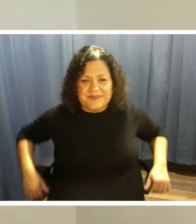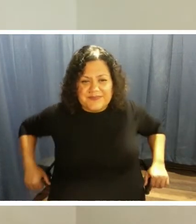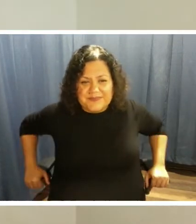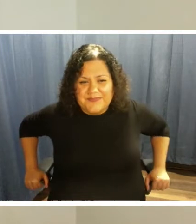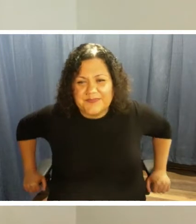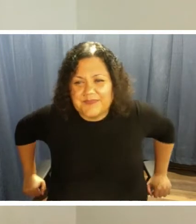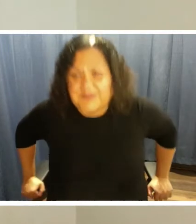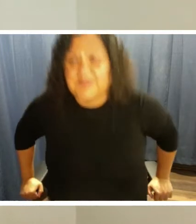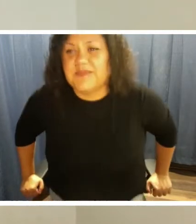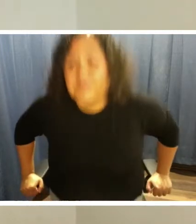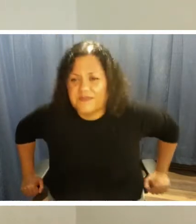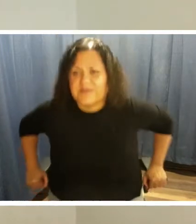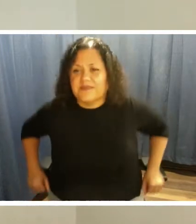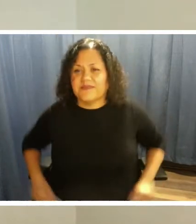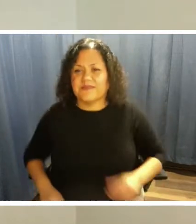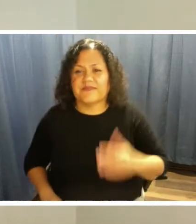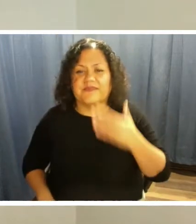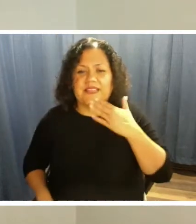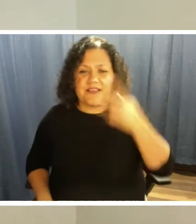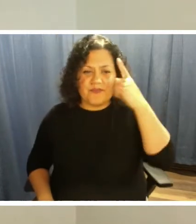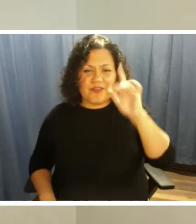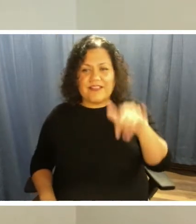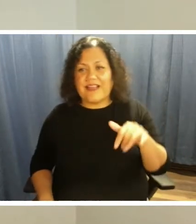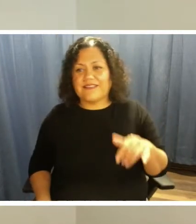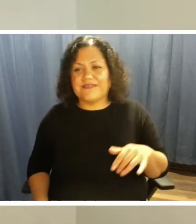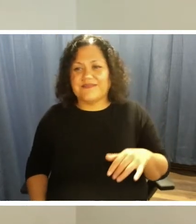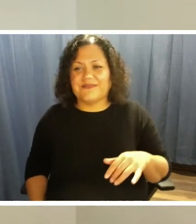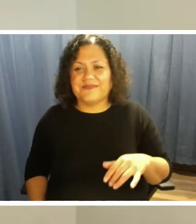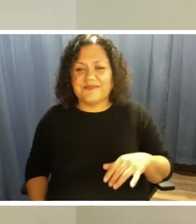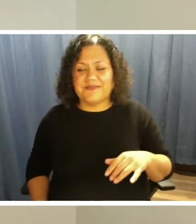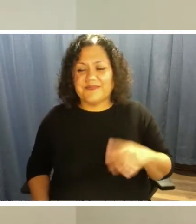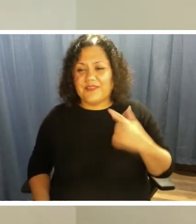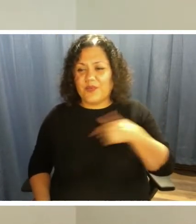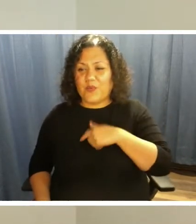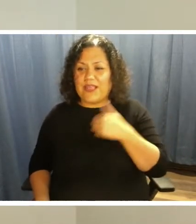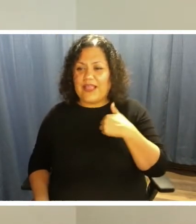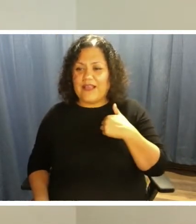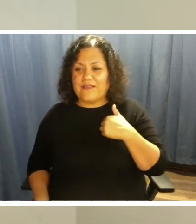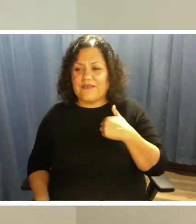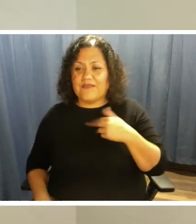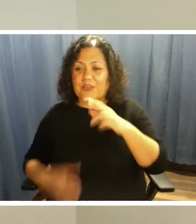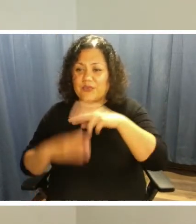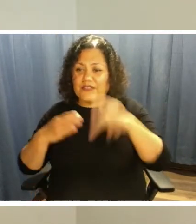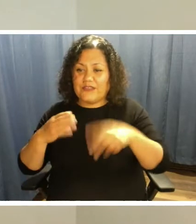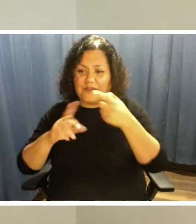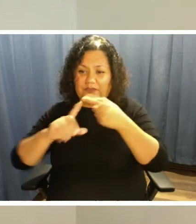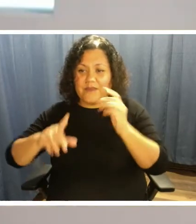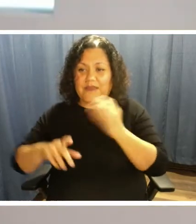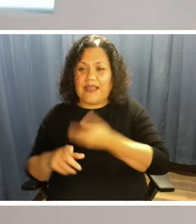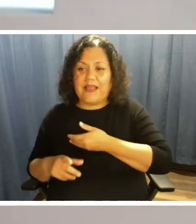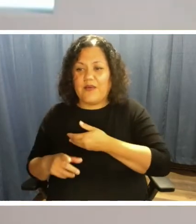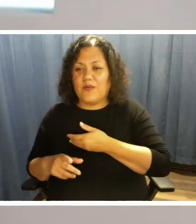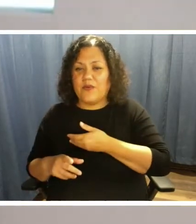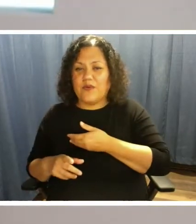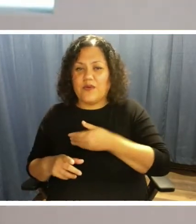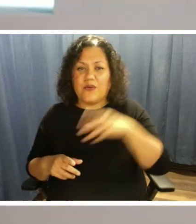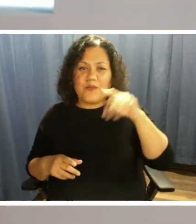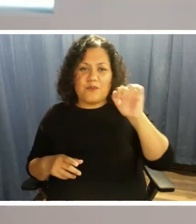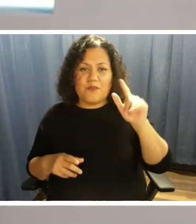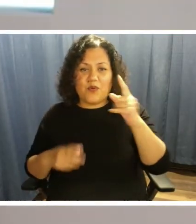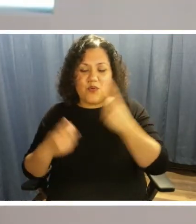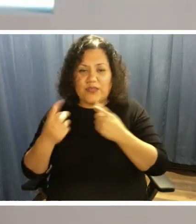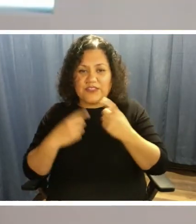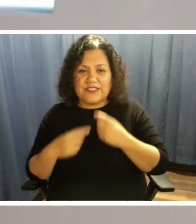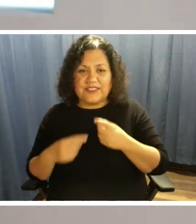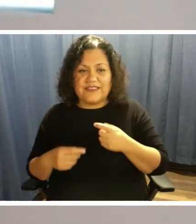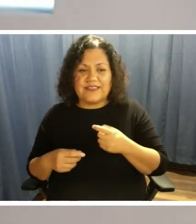Thank you for that question. We do have the results from our poll question. And the